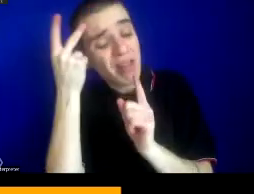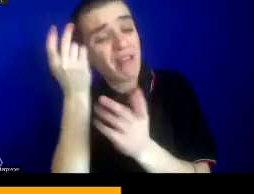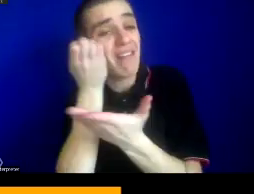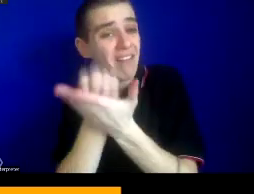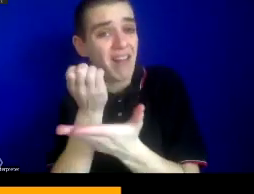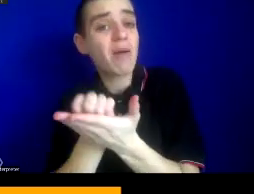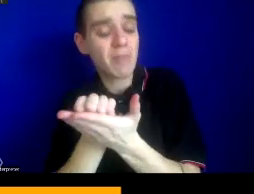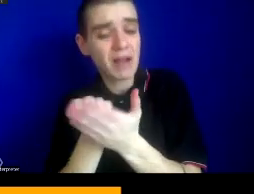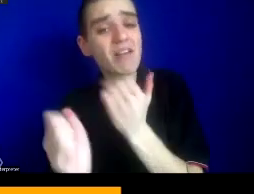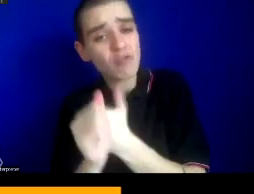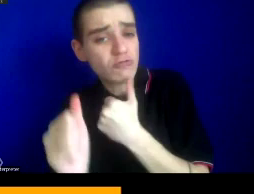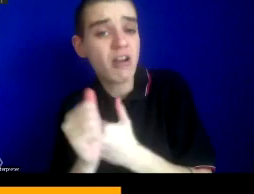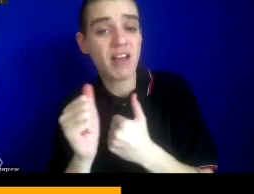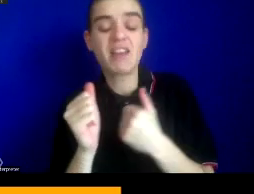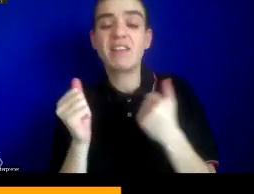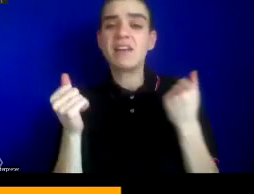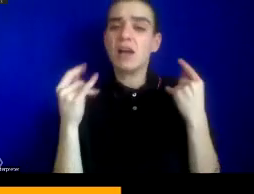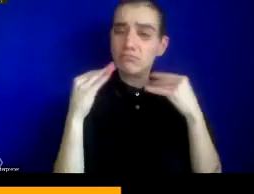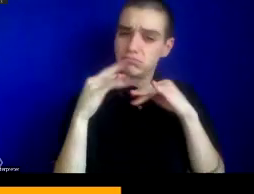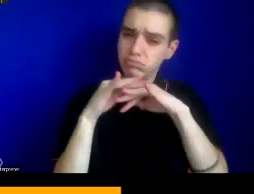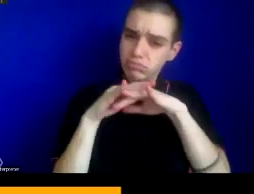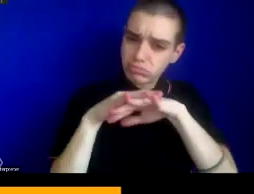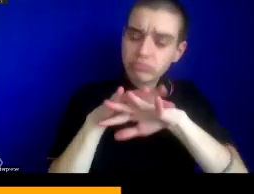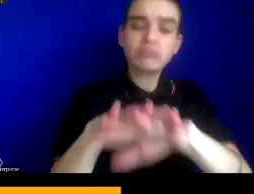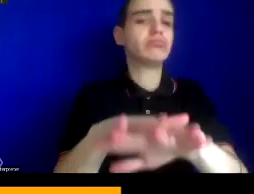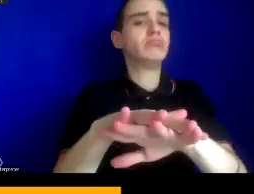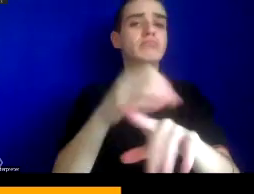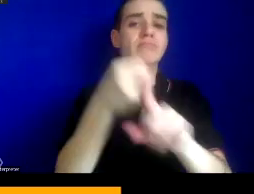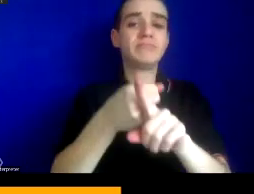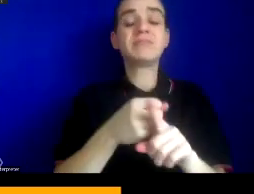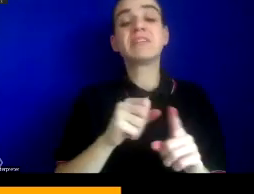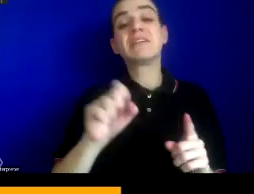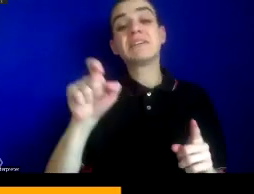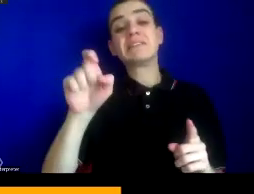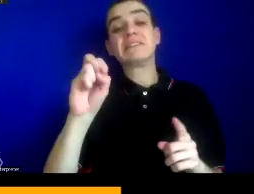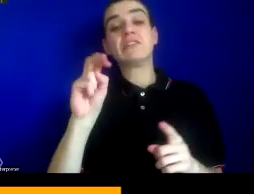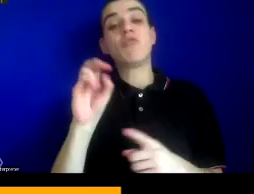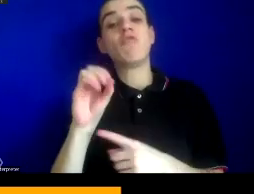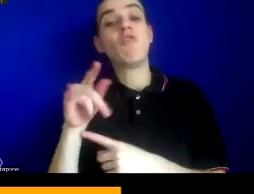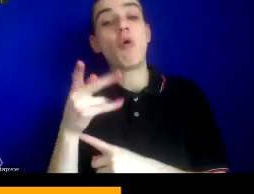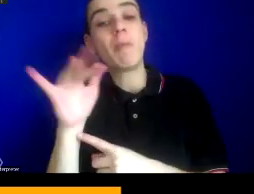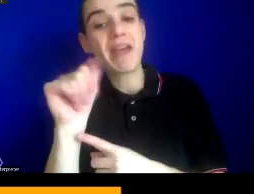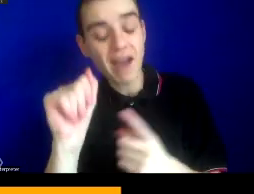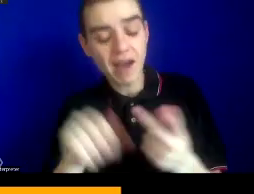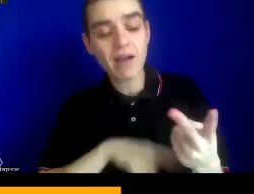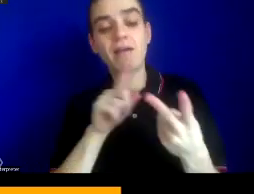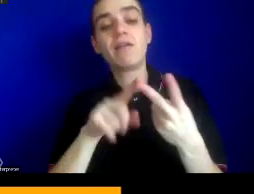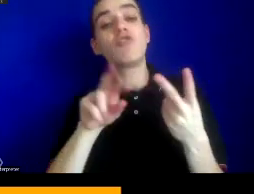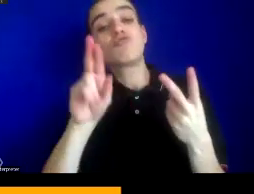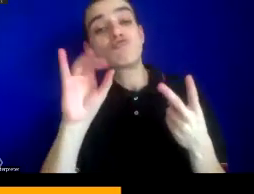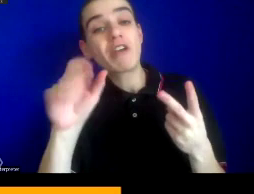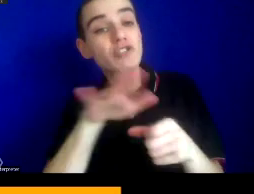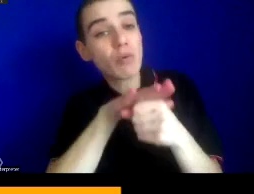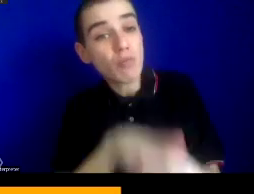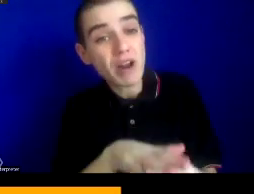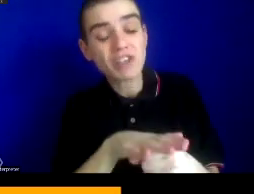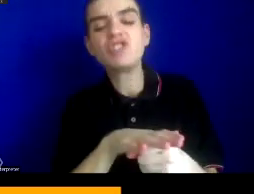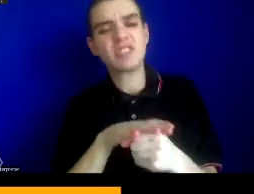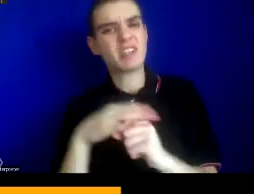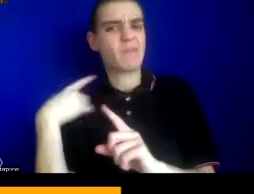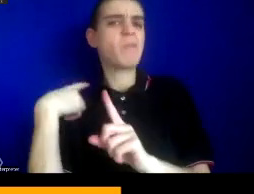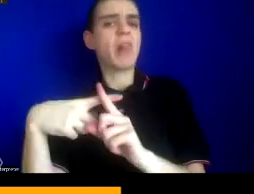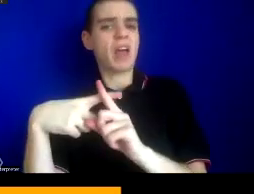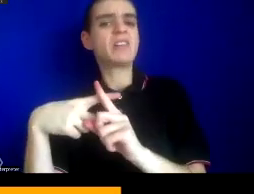cascading and conjoined effects, including xenophobia, nationalist further, and racial oppression, as well as the exposure